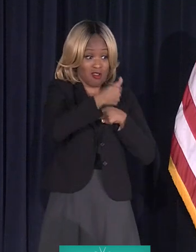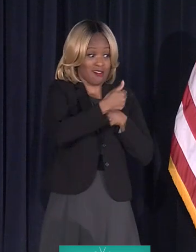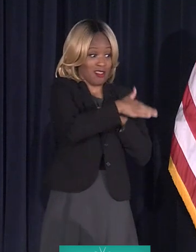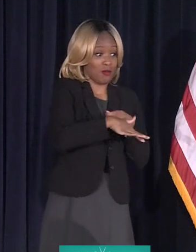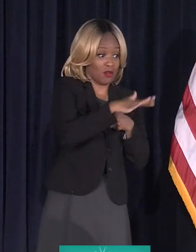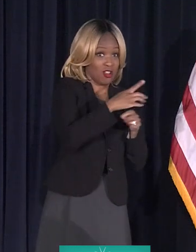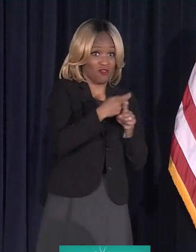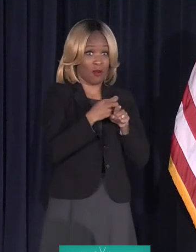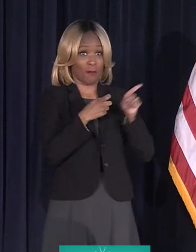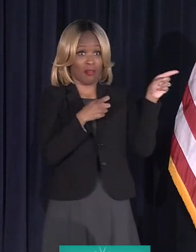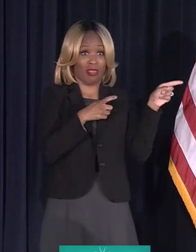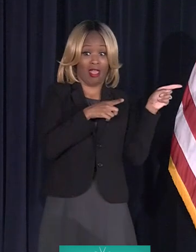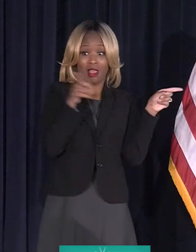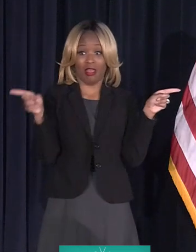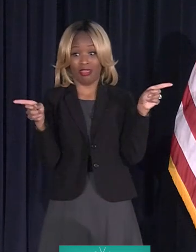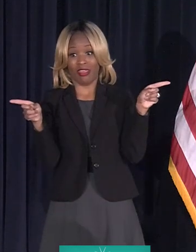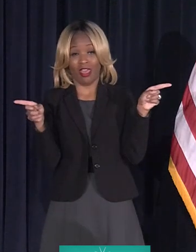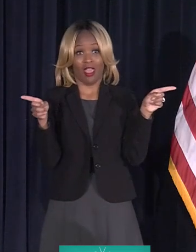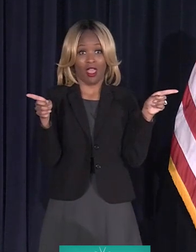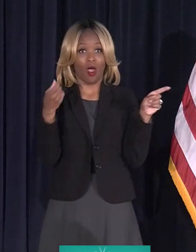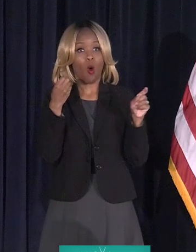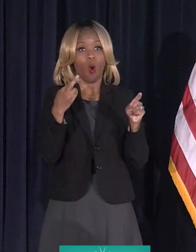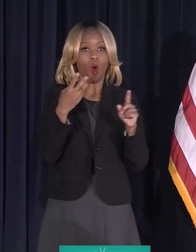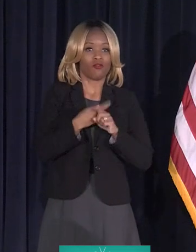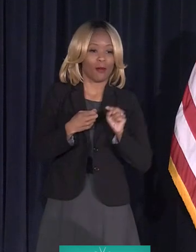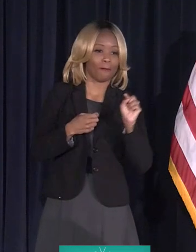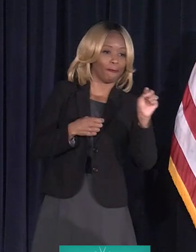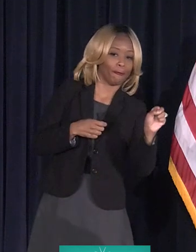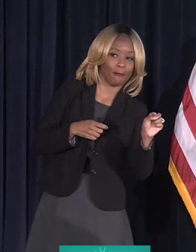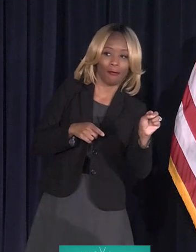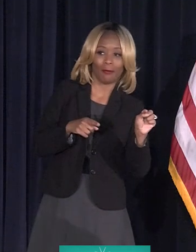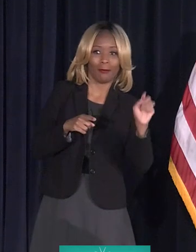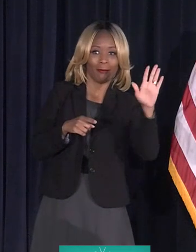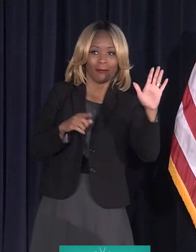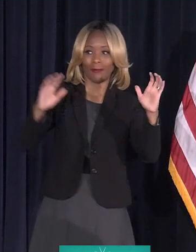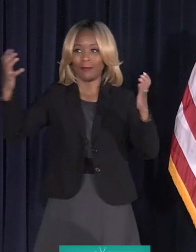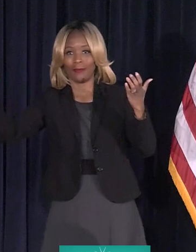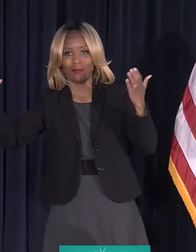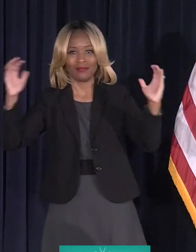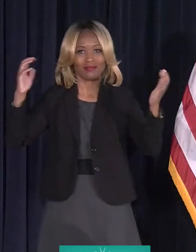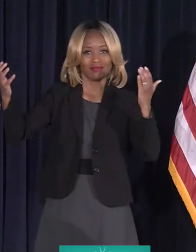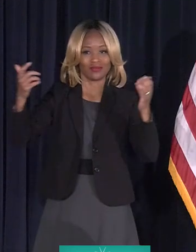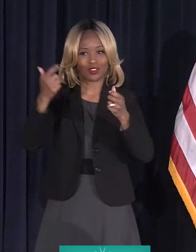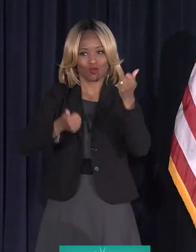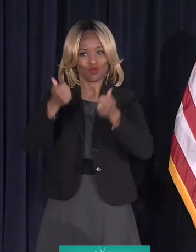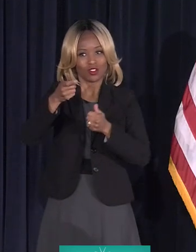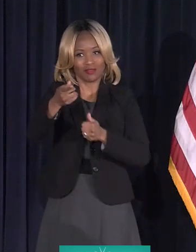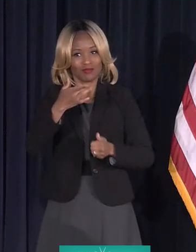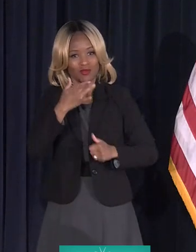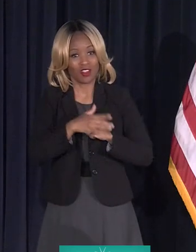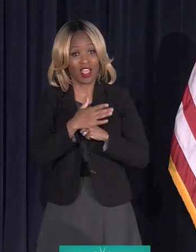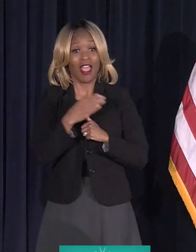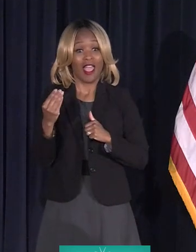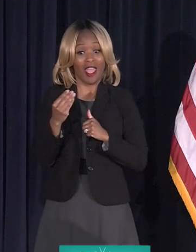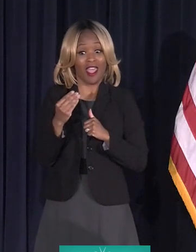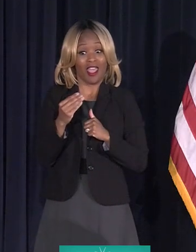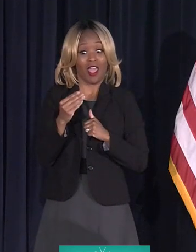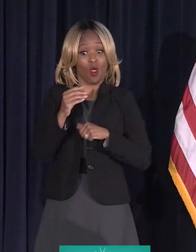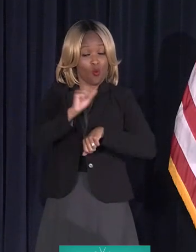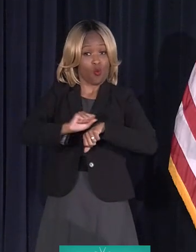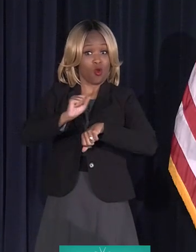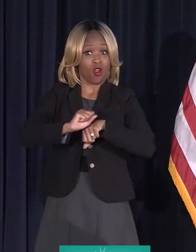that to that? Or do you want them to go from here to here? And will it be done by